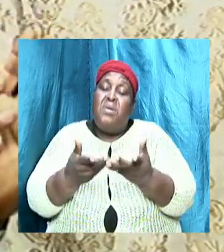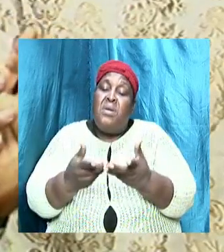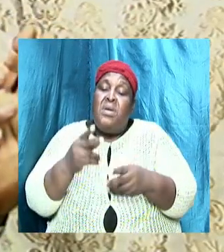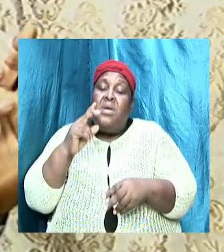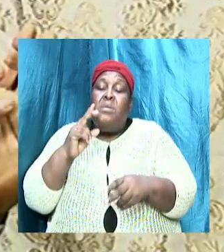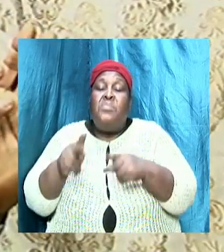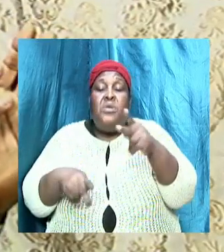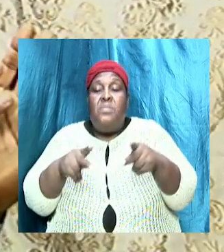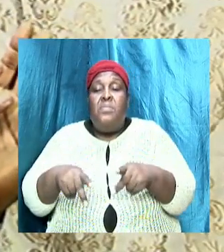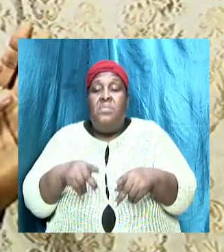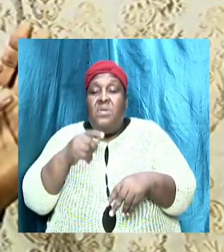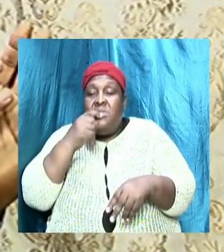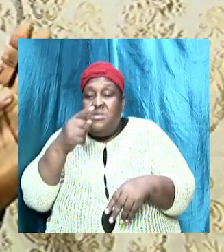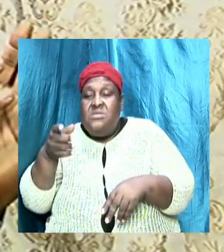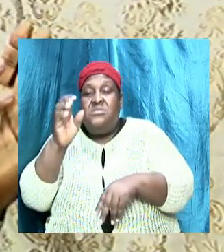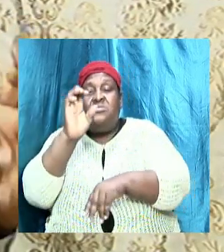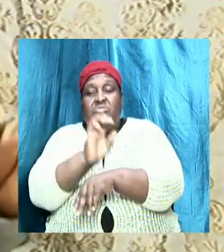a church